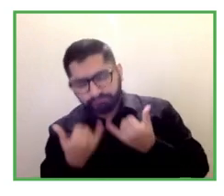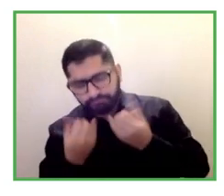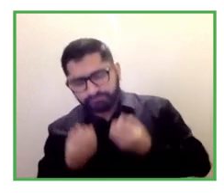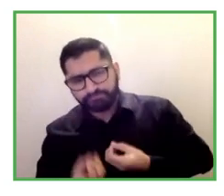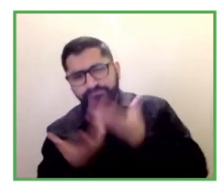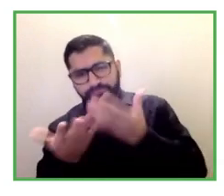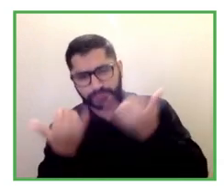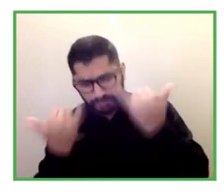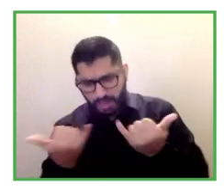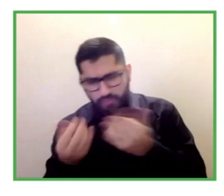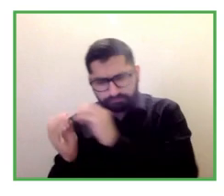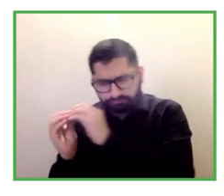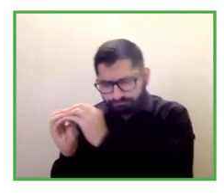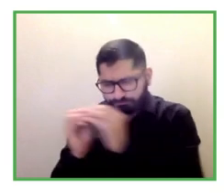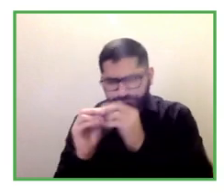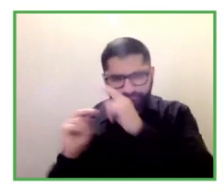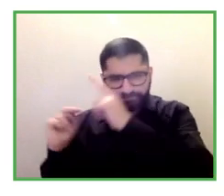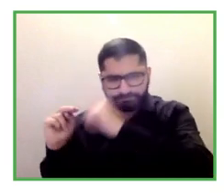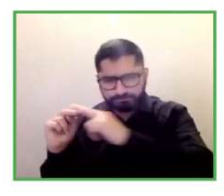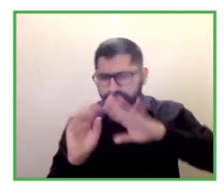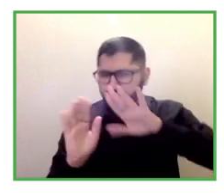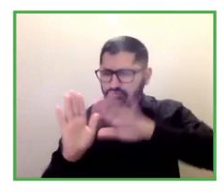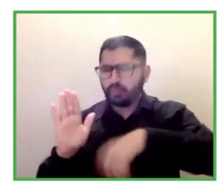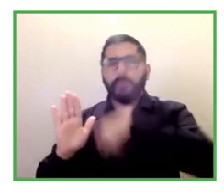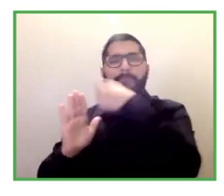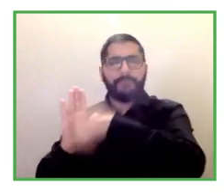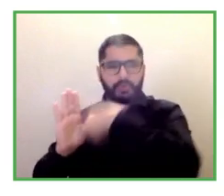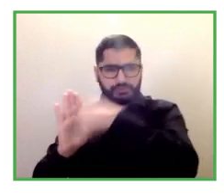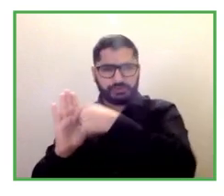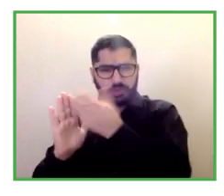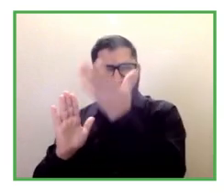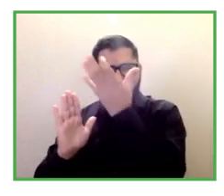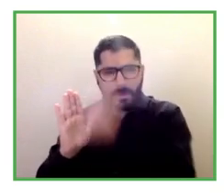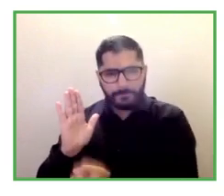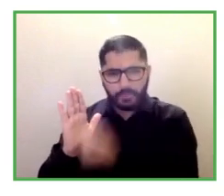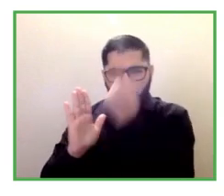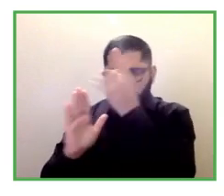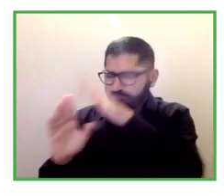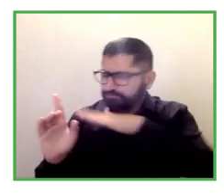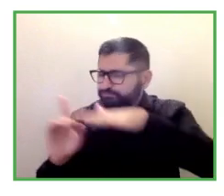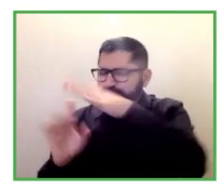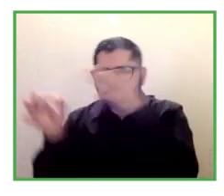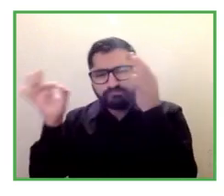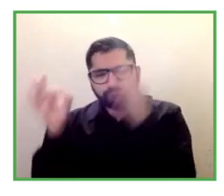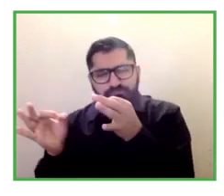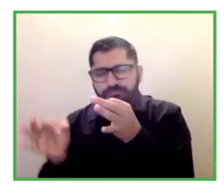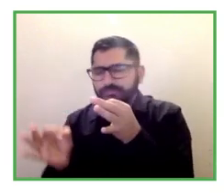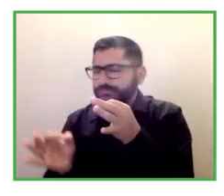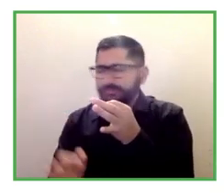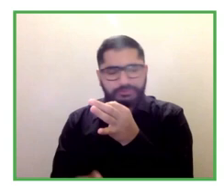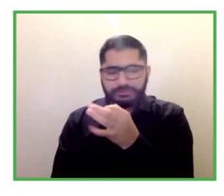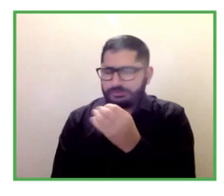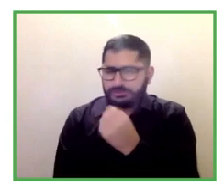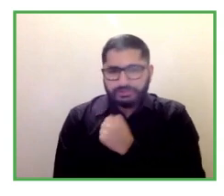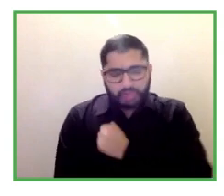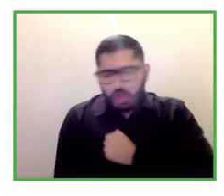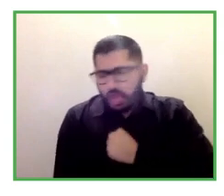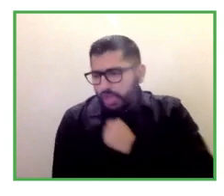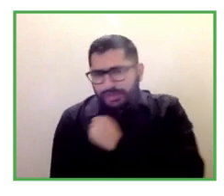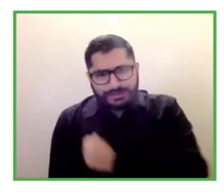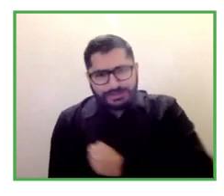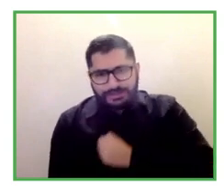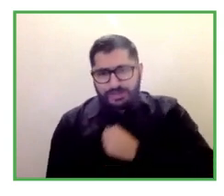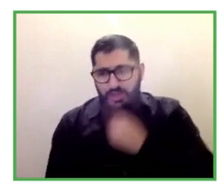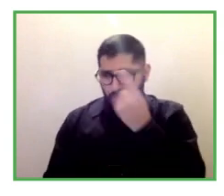man who um we were or we thought we had been successful through our job path with our six weeks